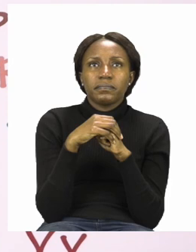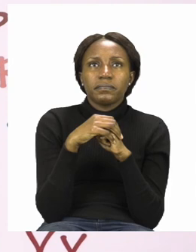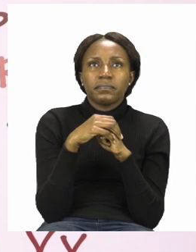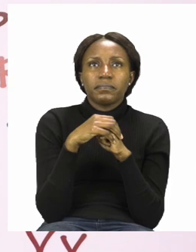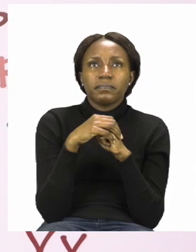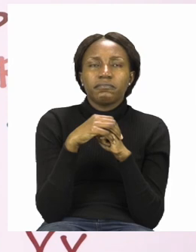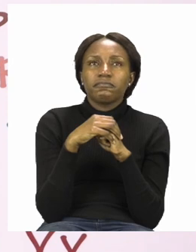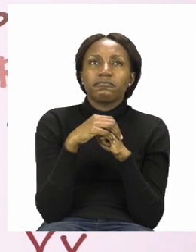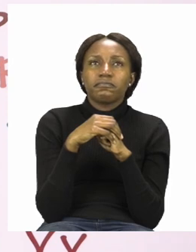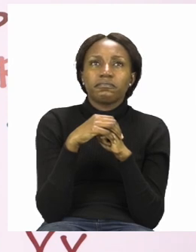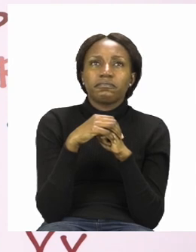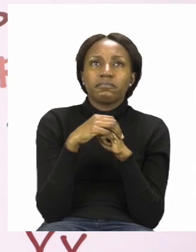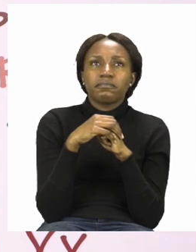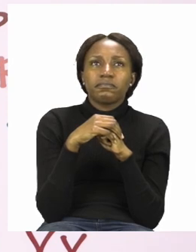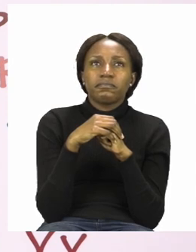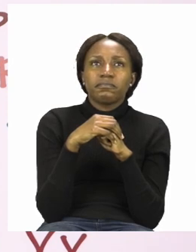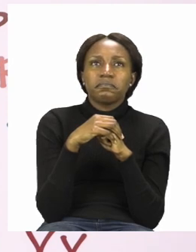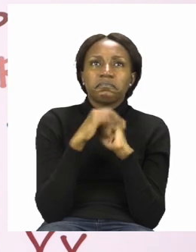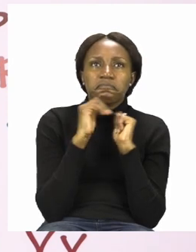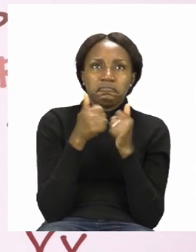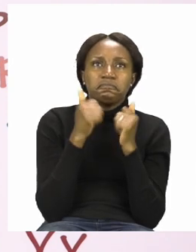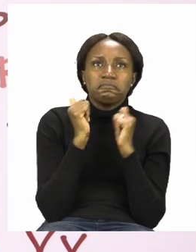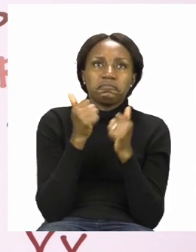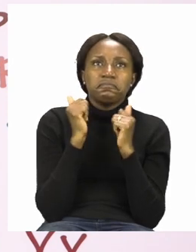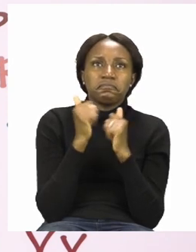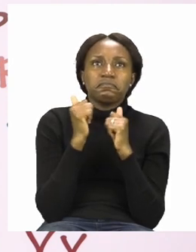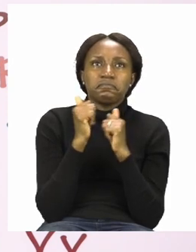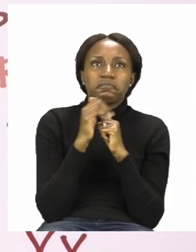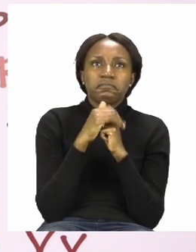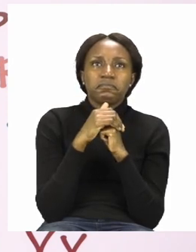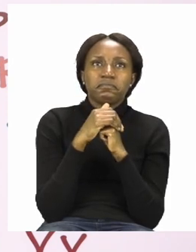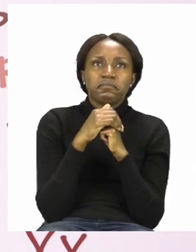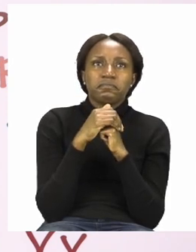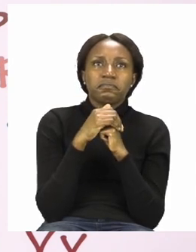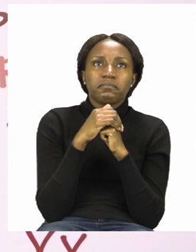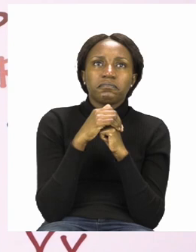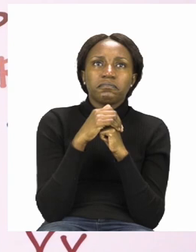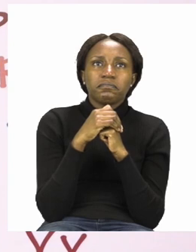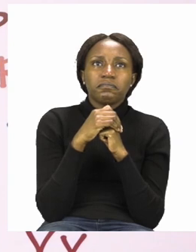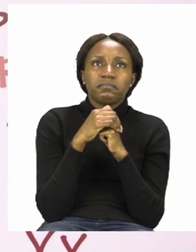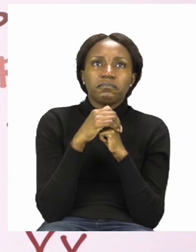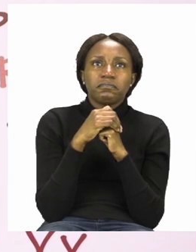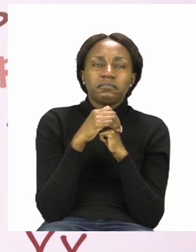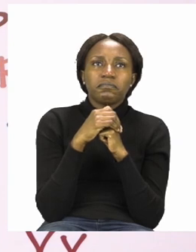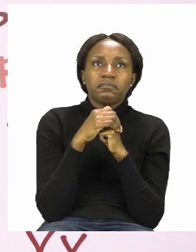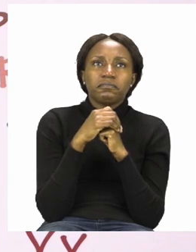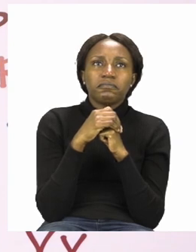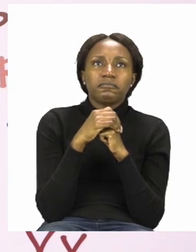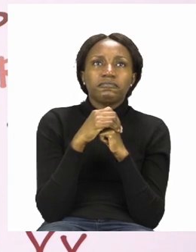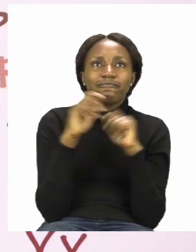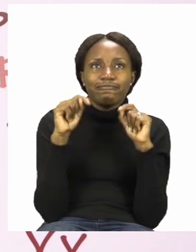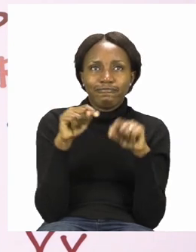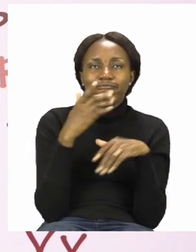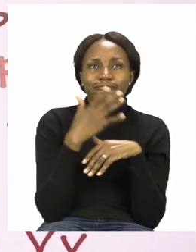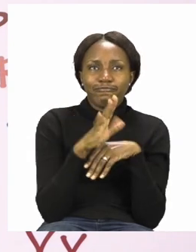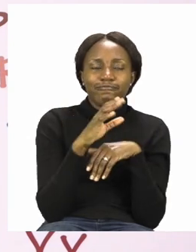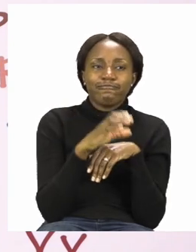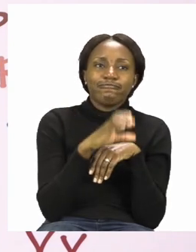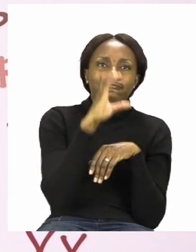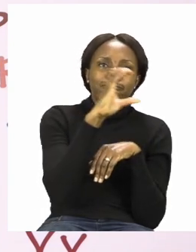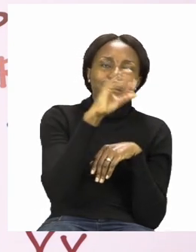there we go now we have done our capital letter k and our small letter k